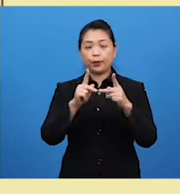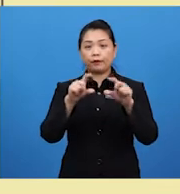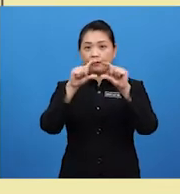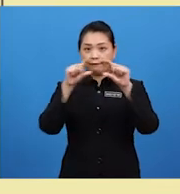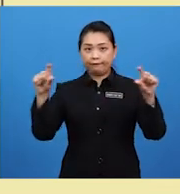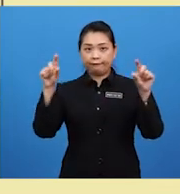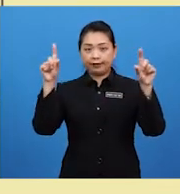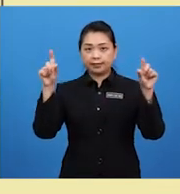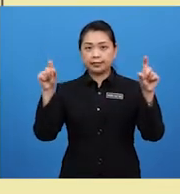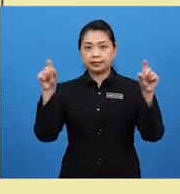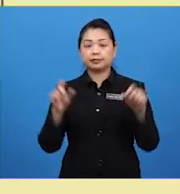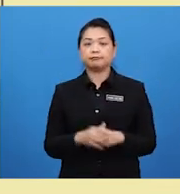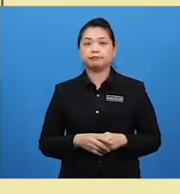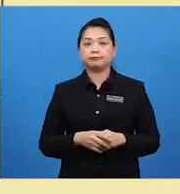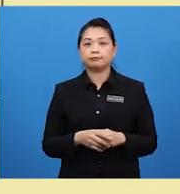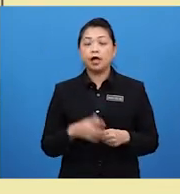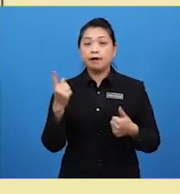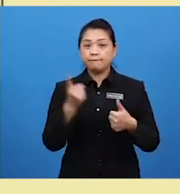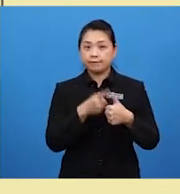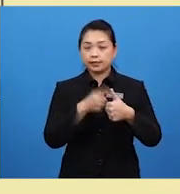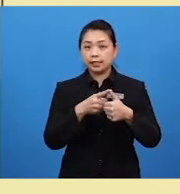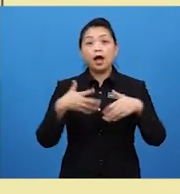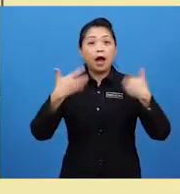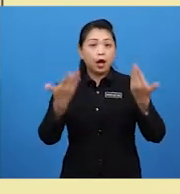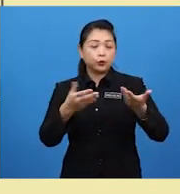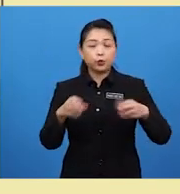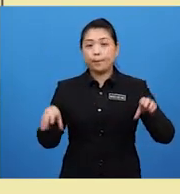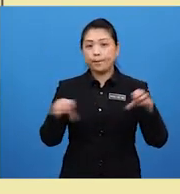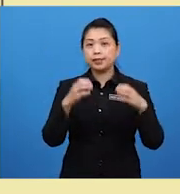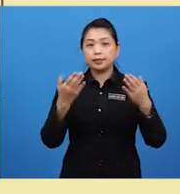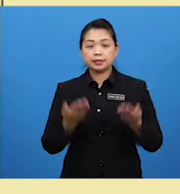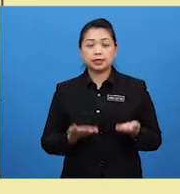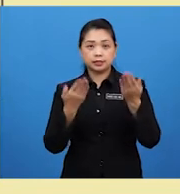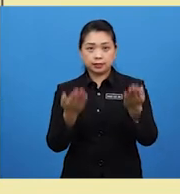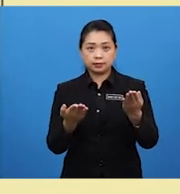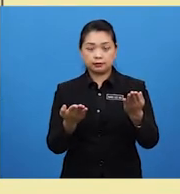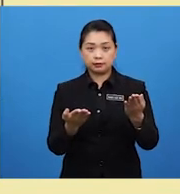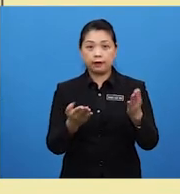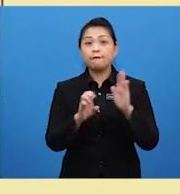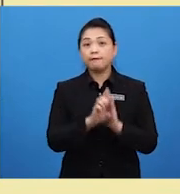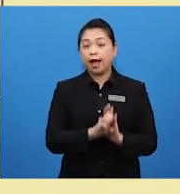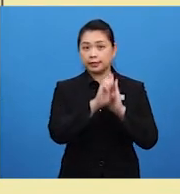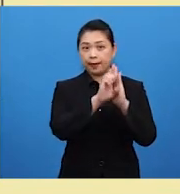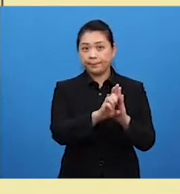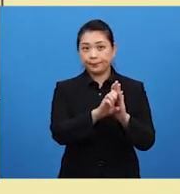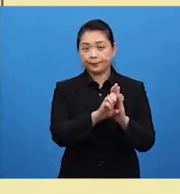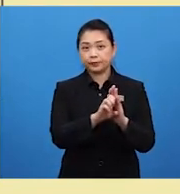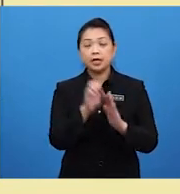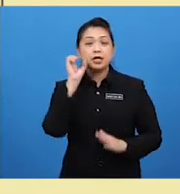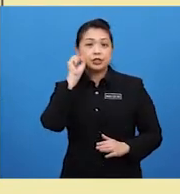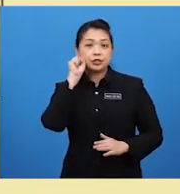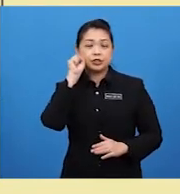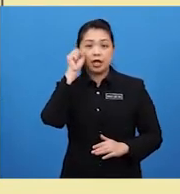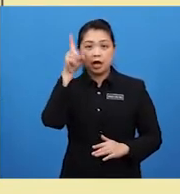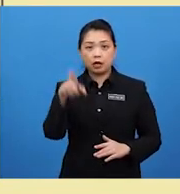Firstly, how you make a suggestion For example Shall